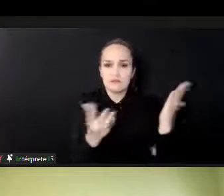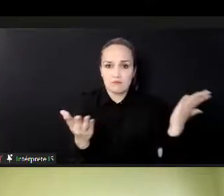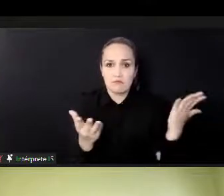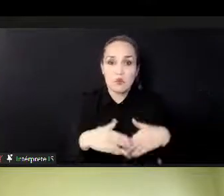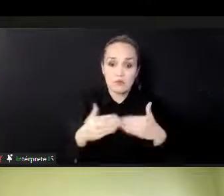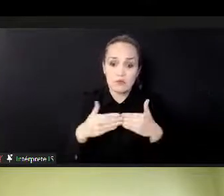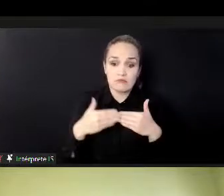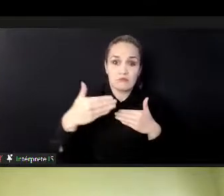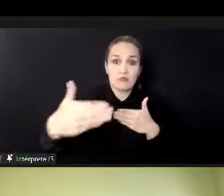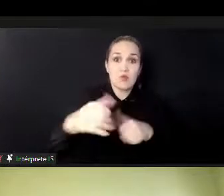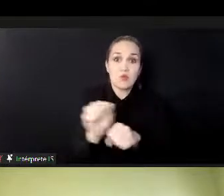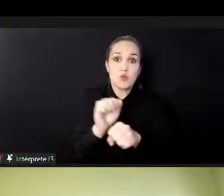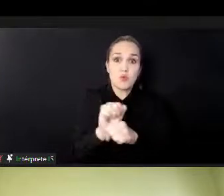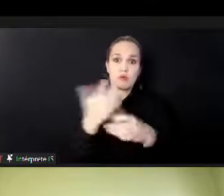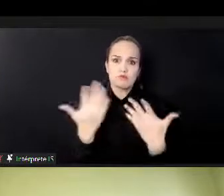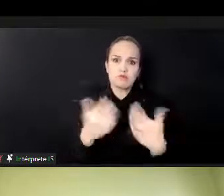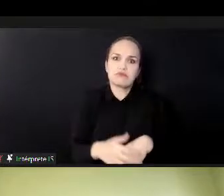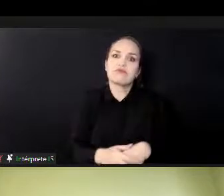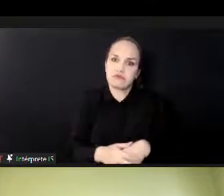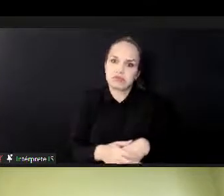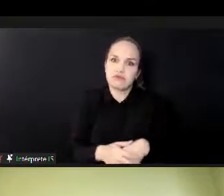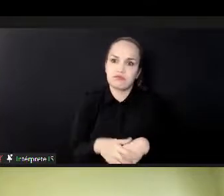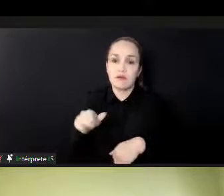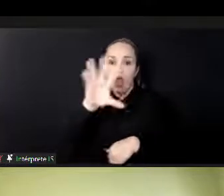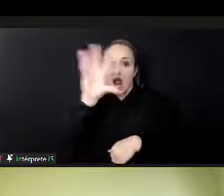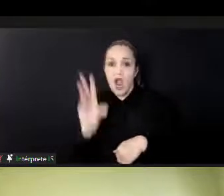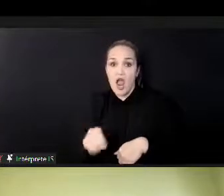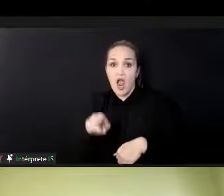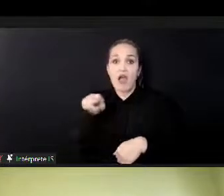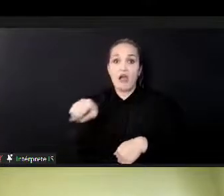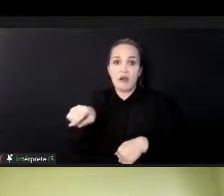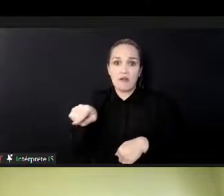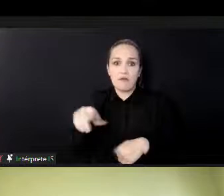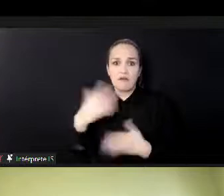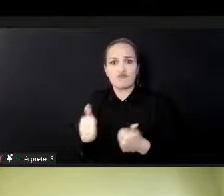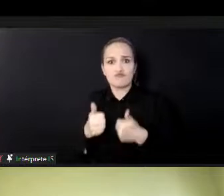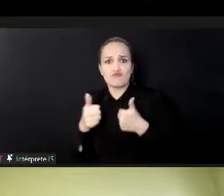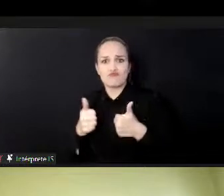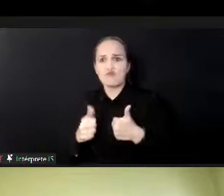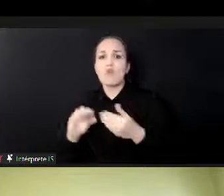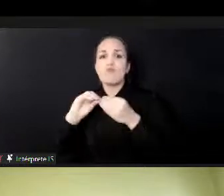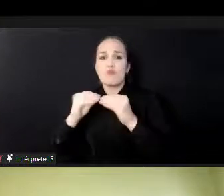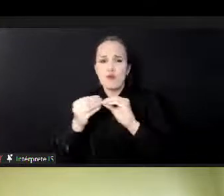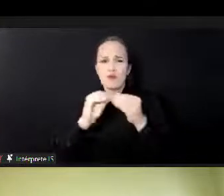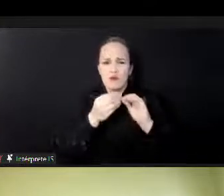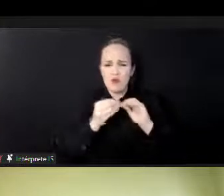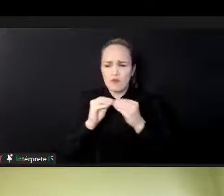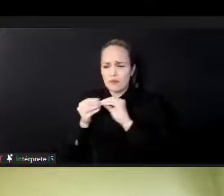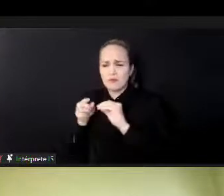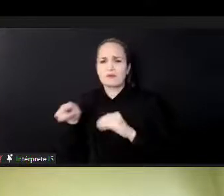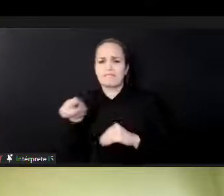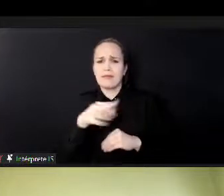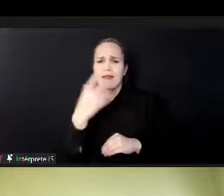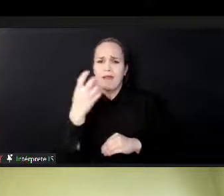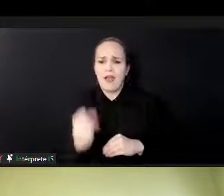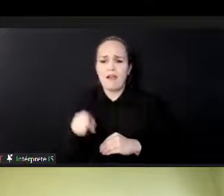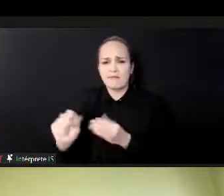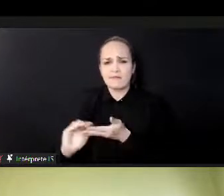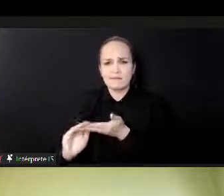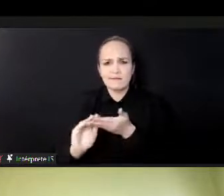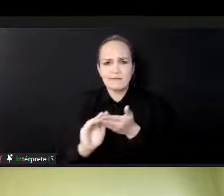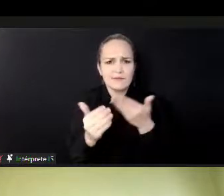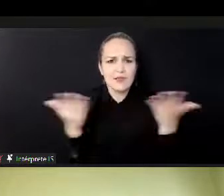are programs that they can mention that happen in the Northern part of Africa, Southern Africa, great into, um, great interventions,